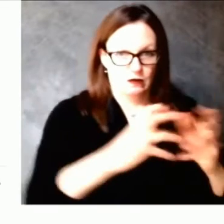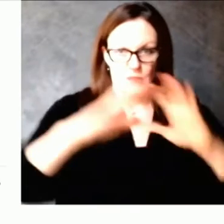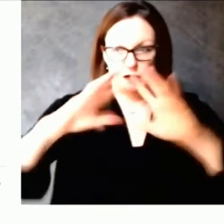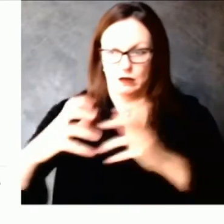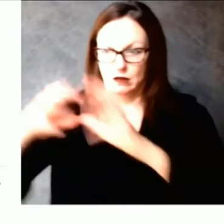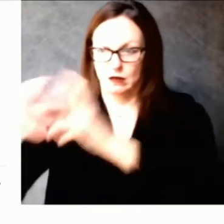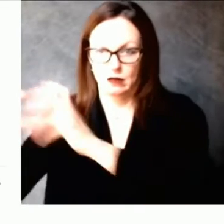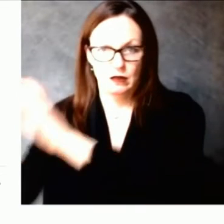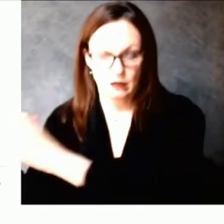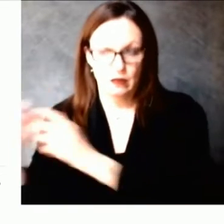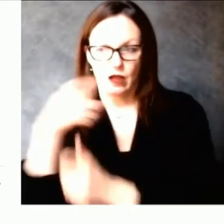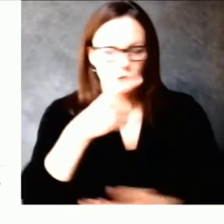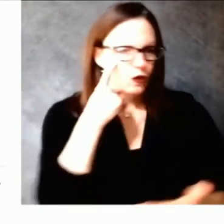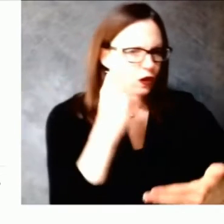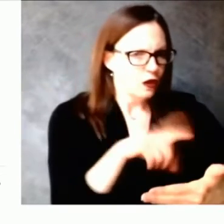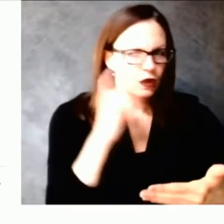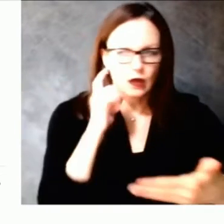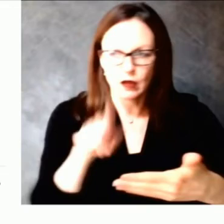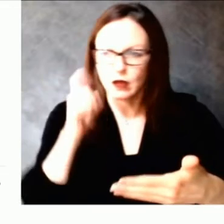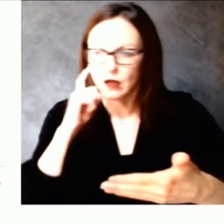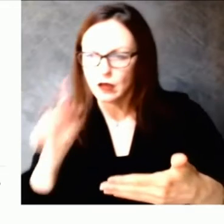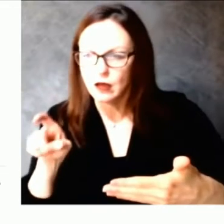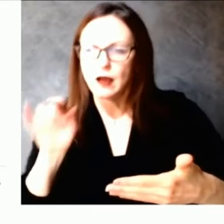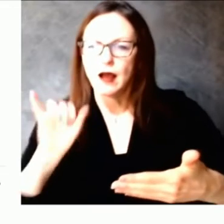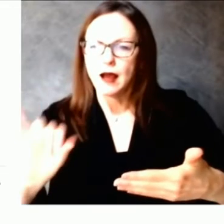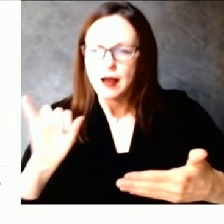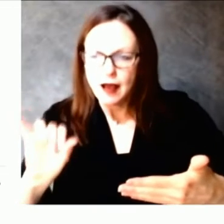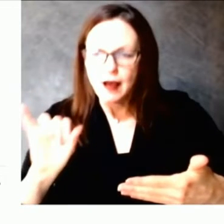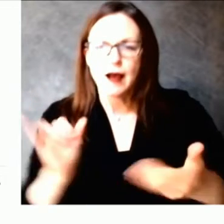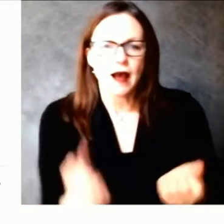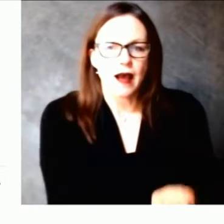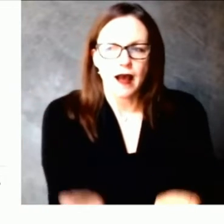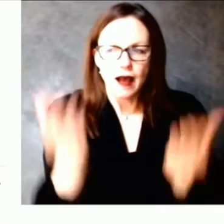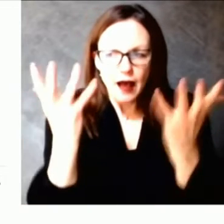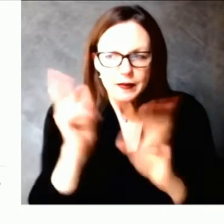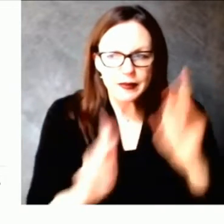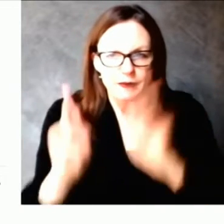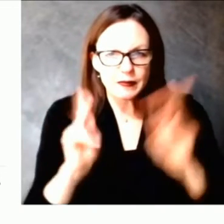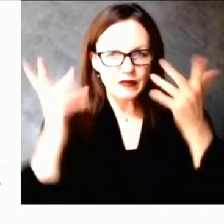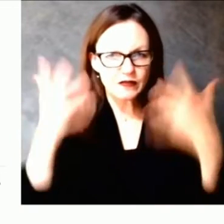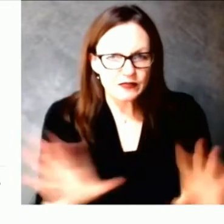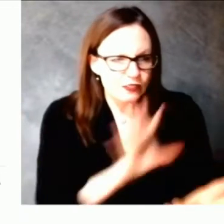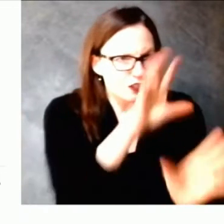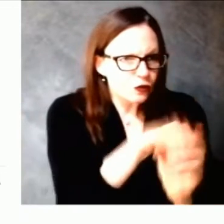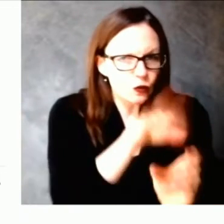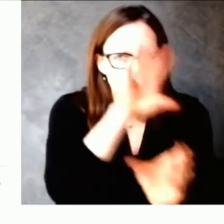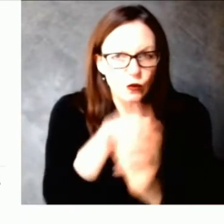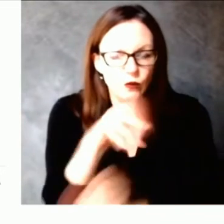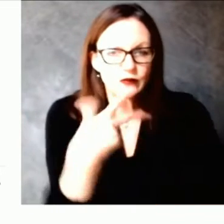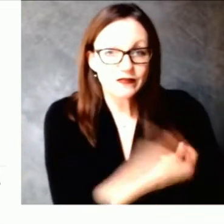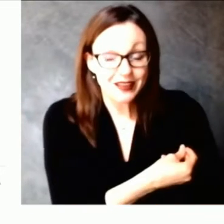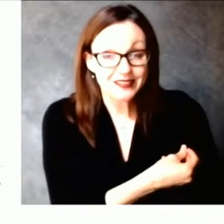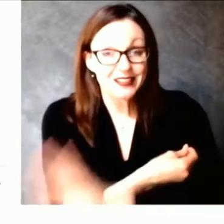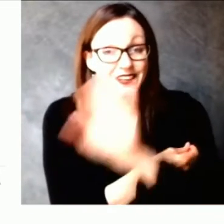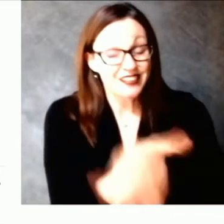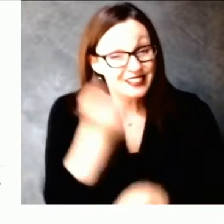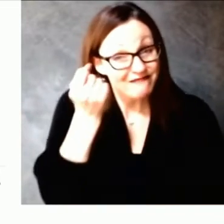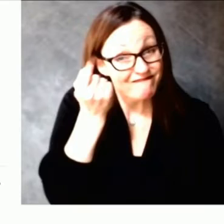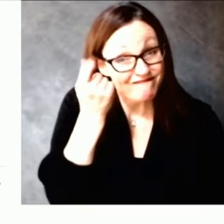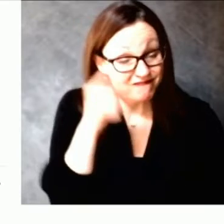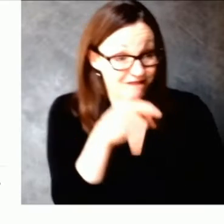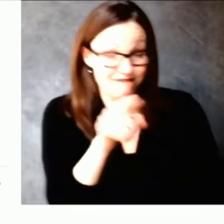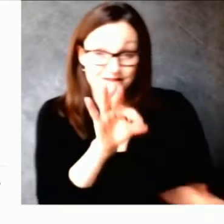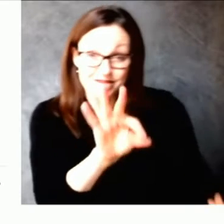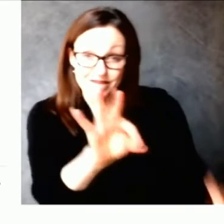data as noted in the graphics. However, our rates of missing data ranging from less than 1%